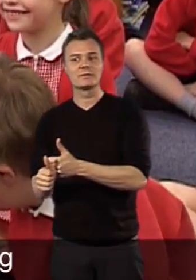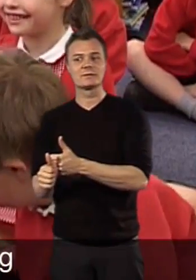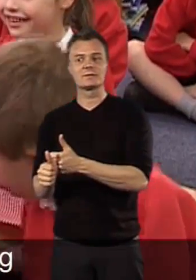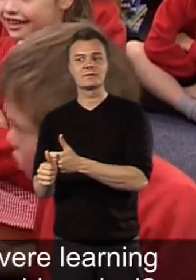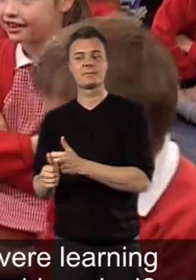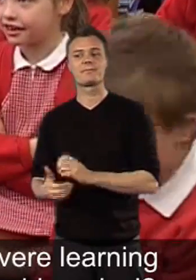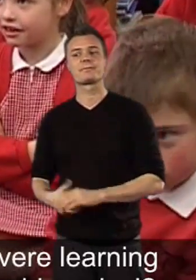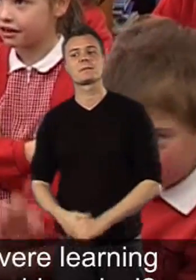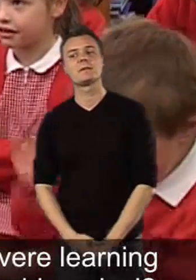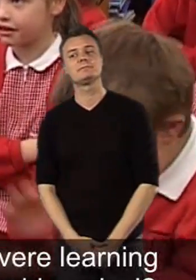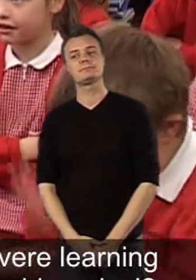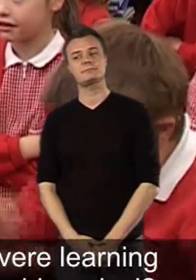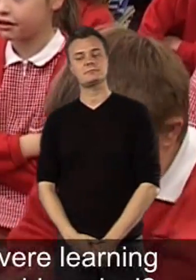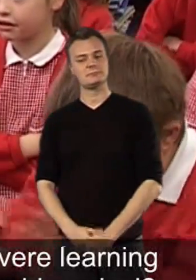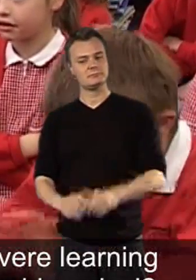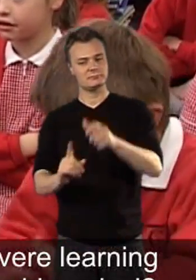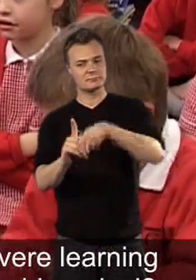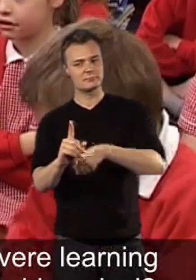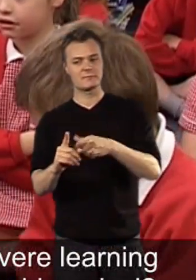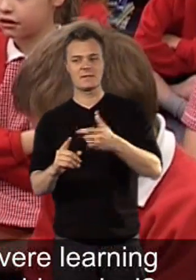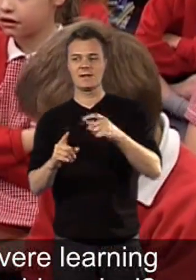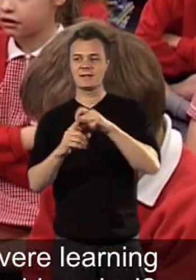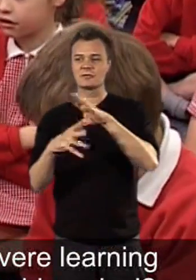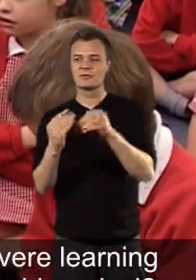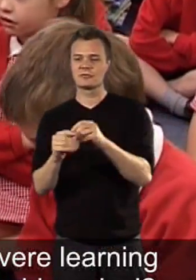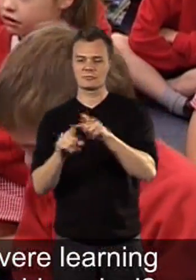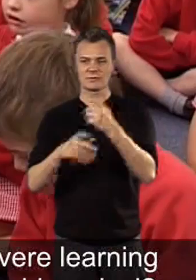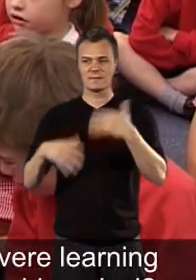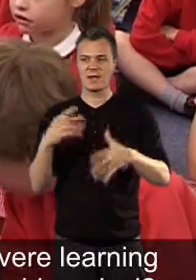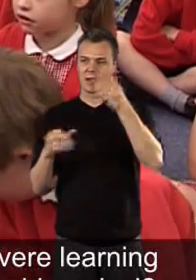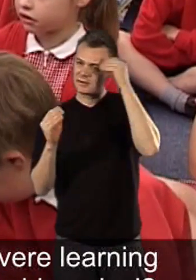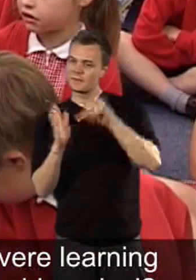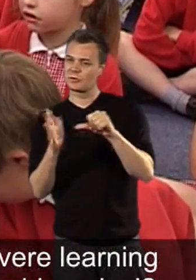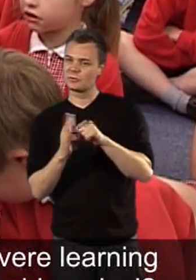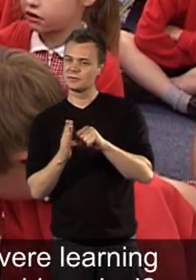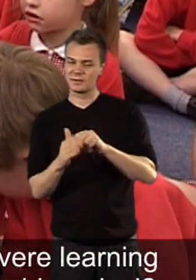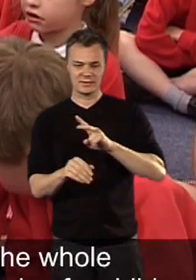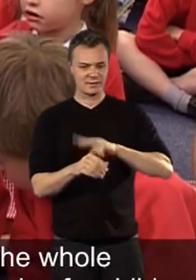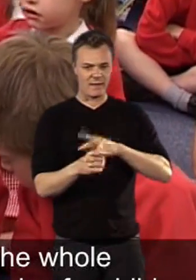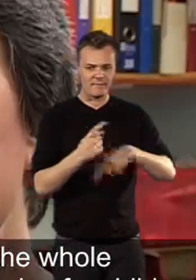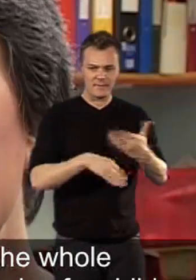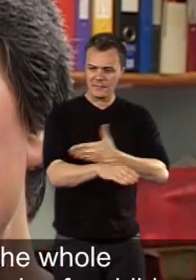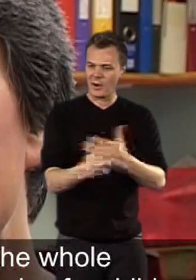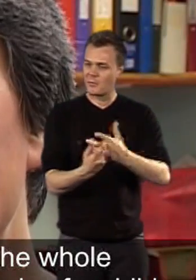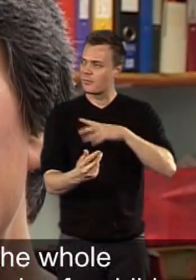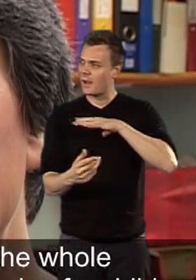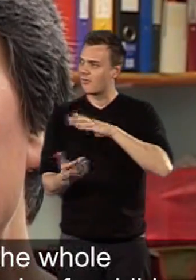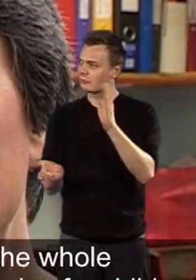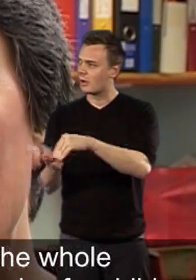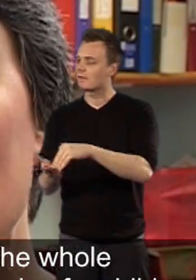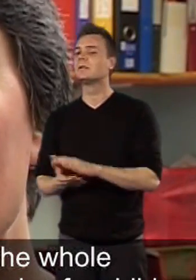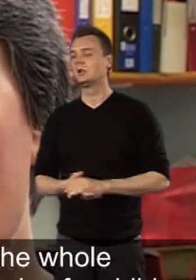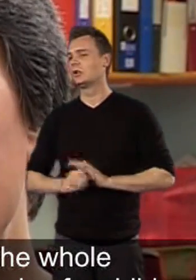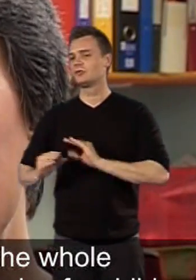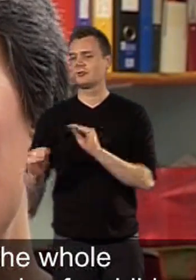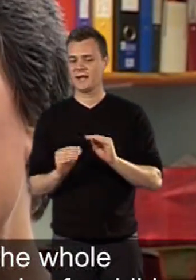support. Ben has Down syndrome and severe learning difficulties. How did staff prepare for his arrival? Training issues really. thought